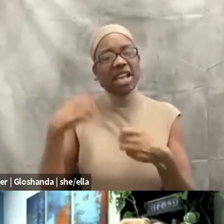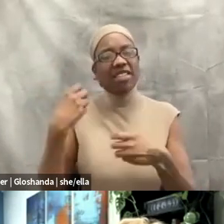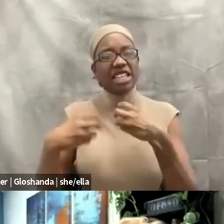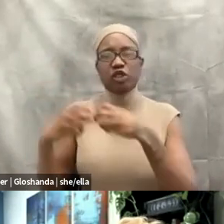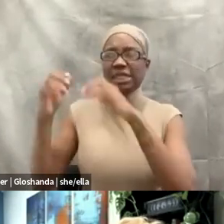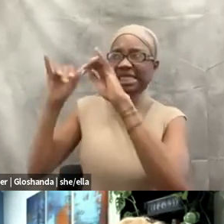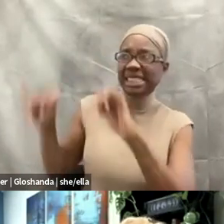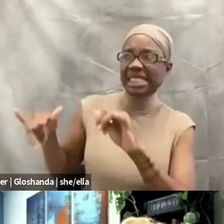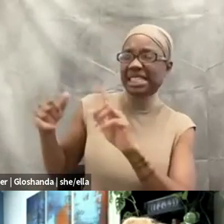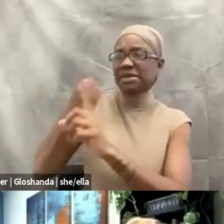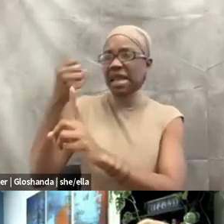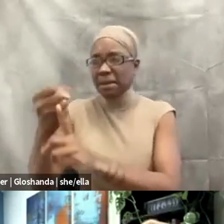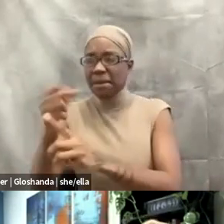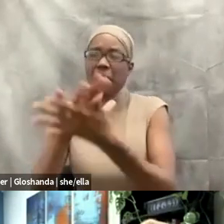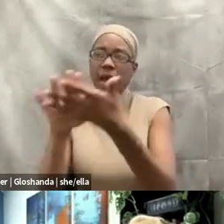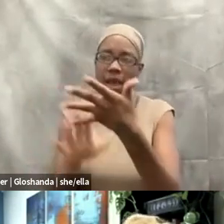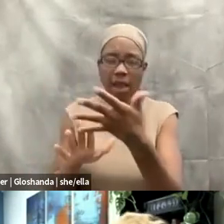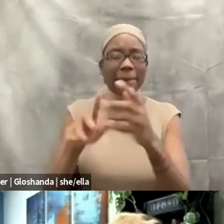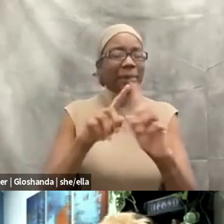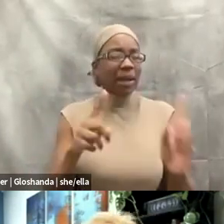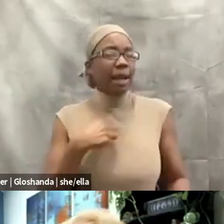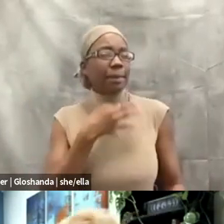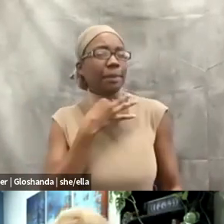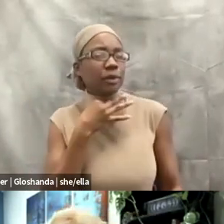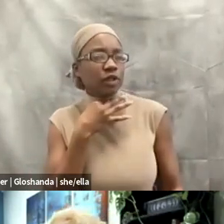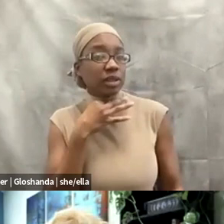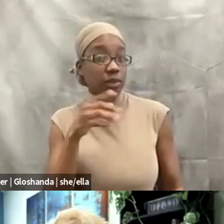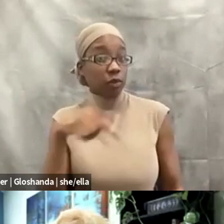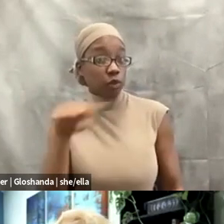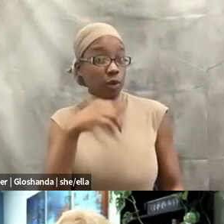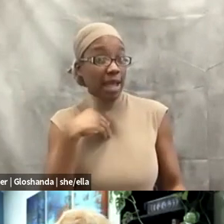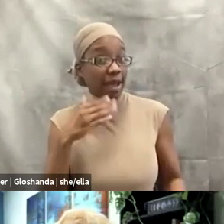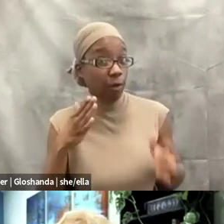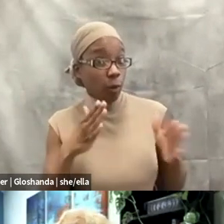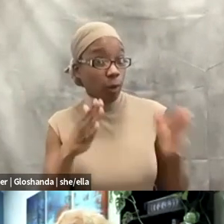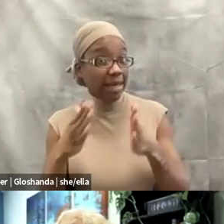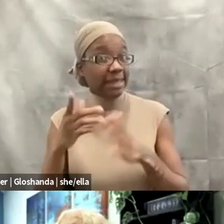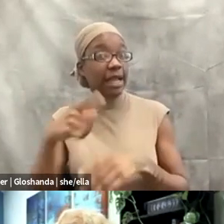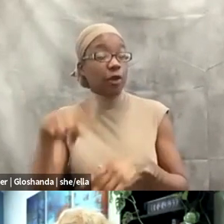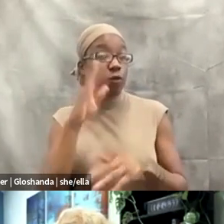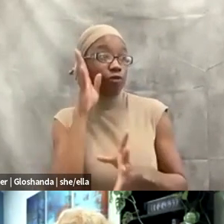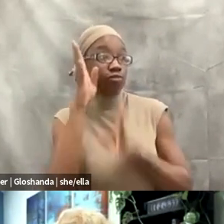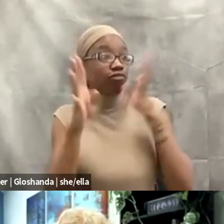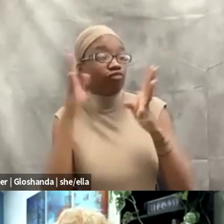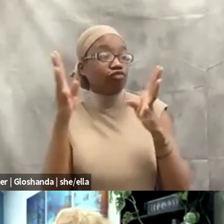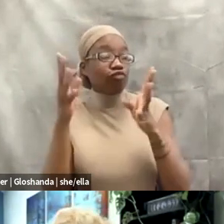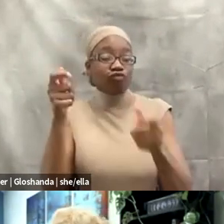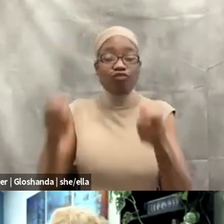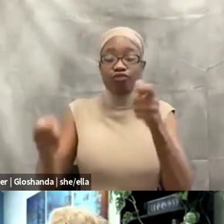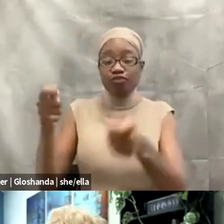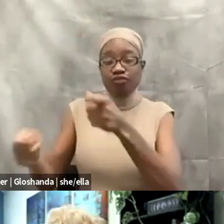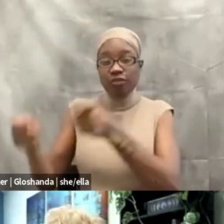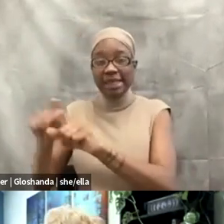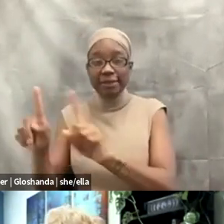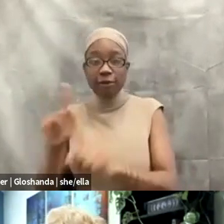about that. So, you know, are there, um, ways that you've creatively modified the tools and practices